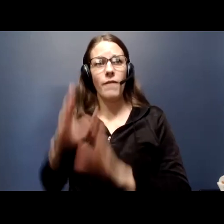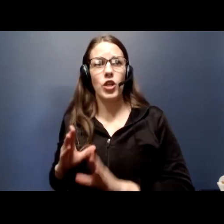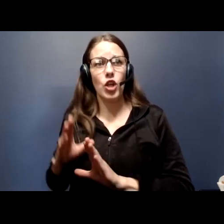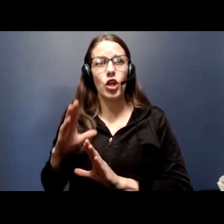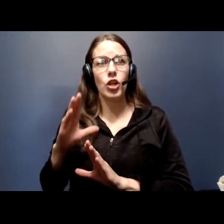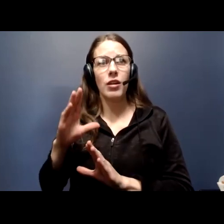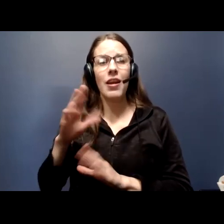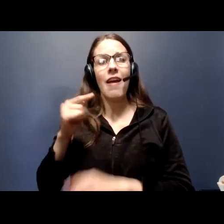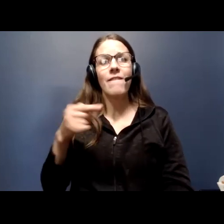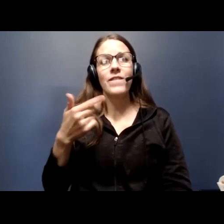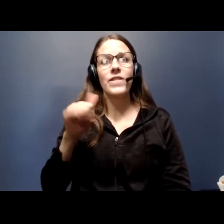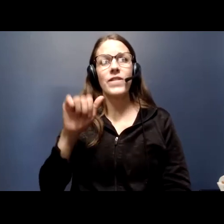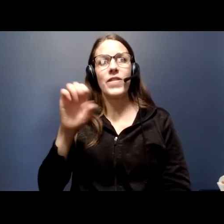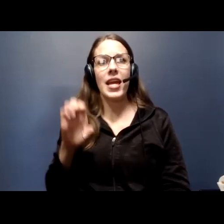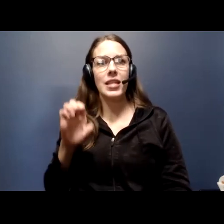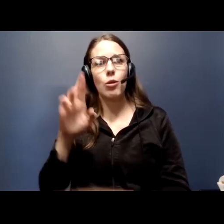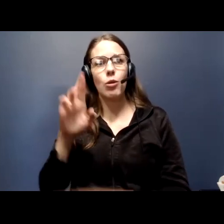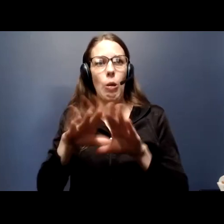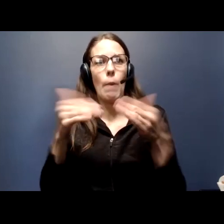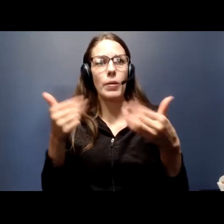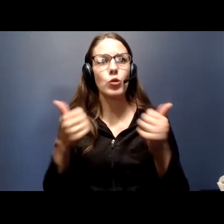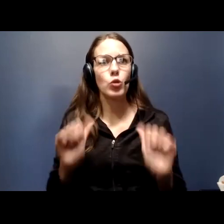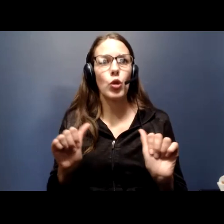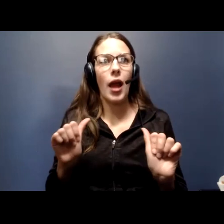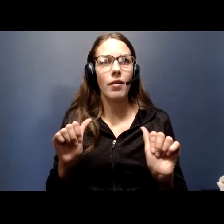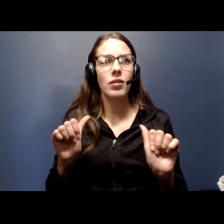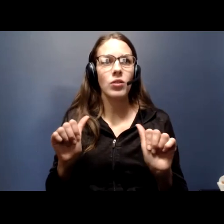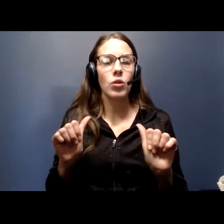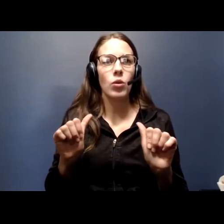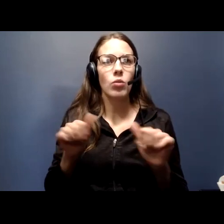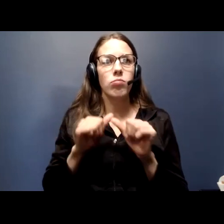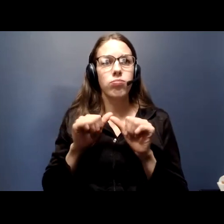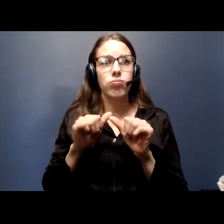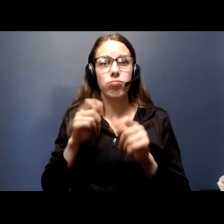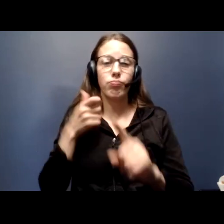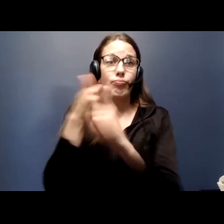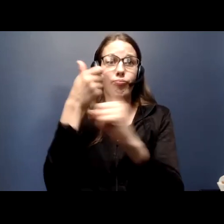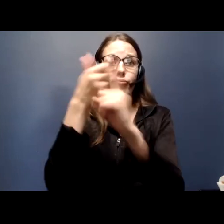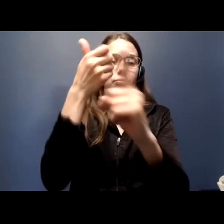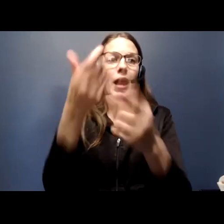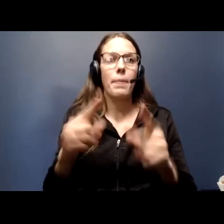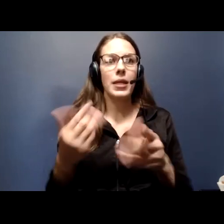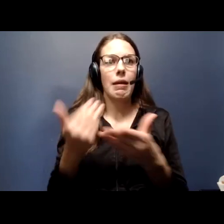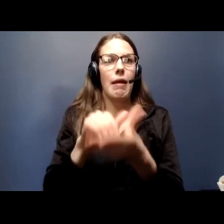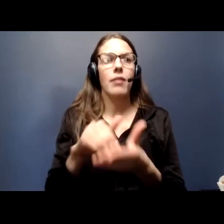in reopening. We are trying to keep a surge from happening down the road. Thank you.